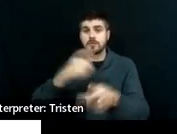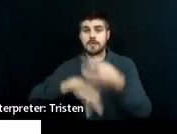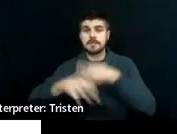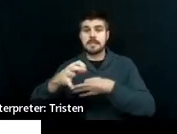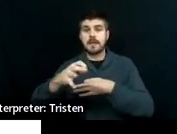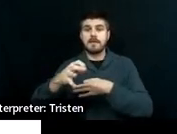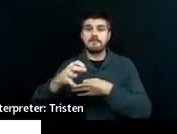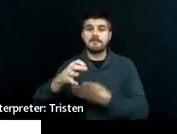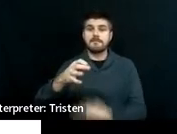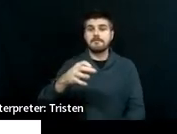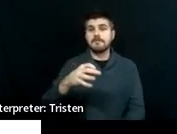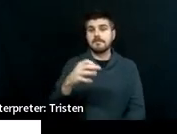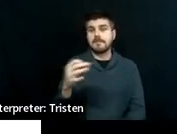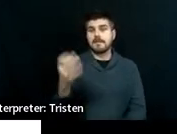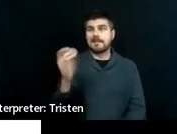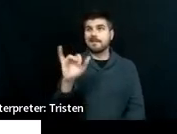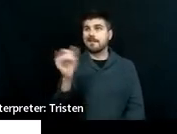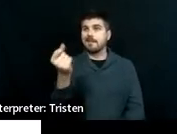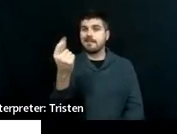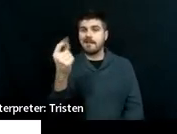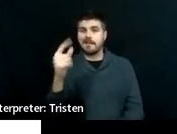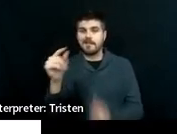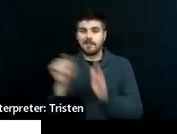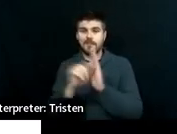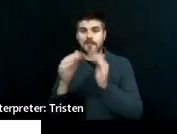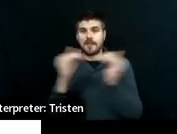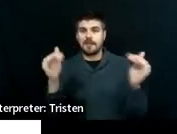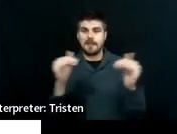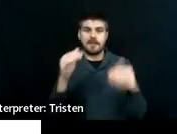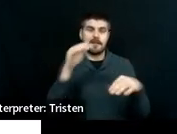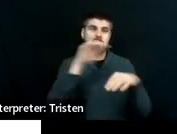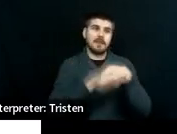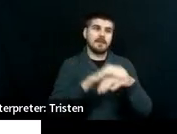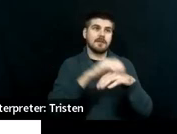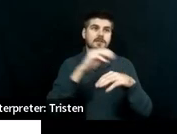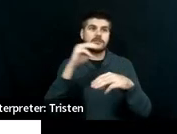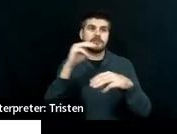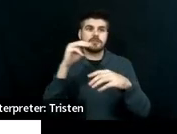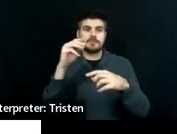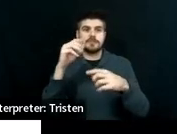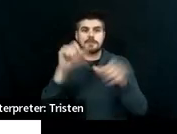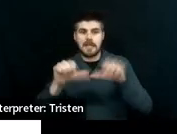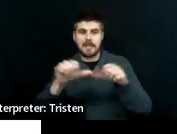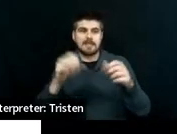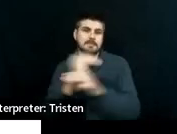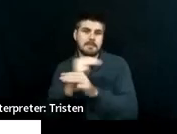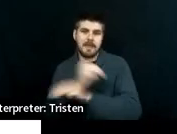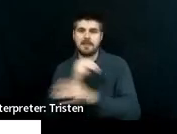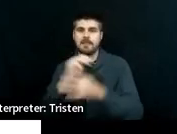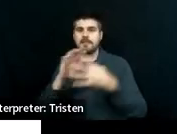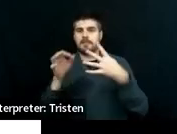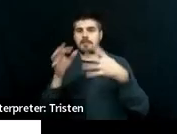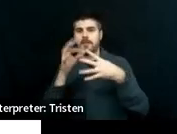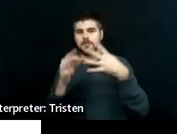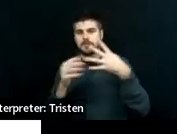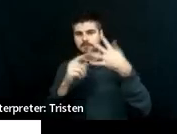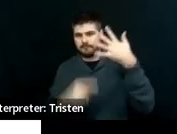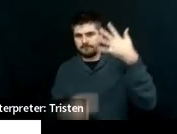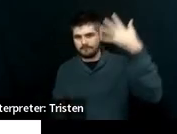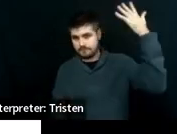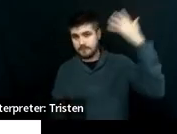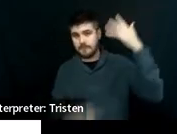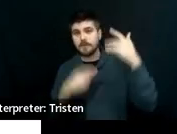11th grade, you know, English, science, math, elective, elective, elective, you're going to put in what the name of